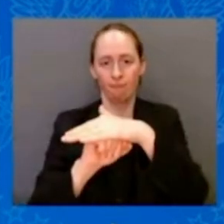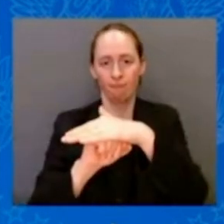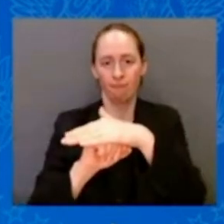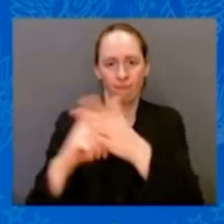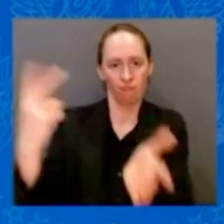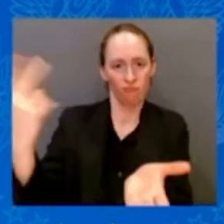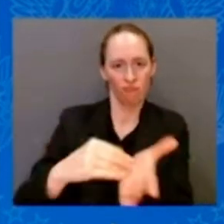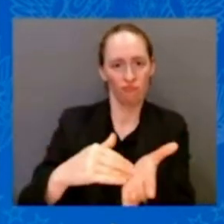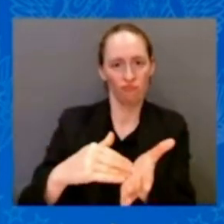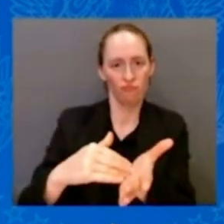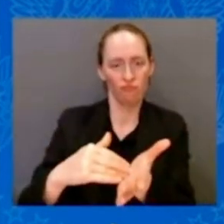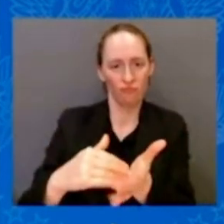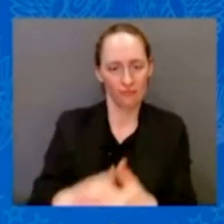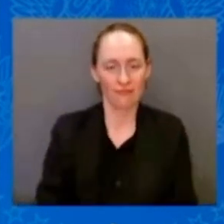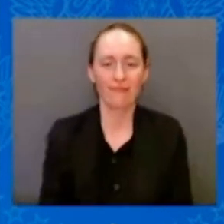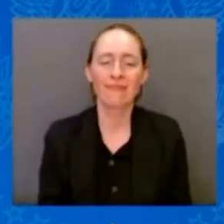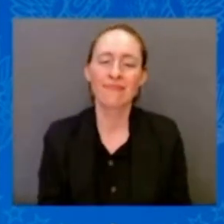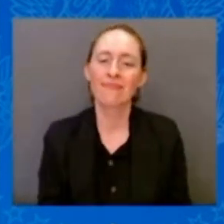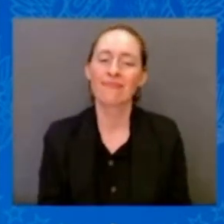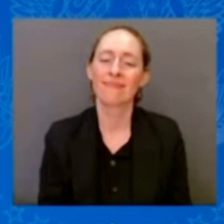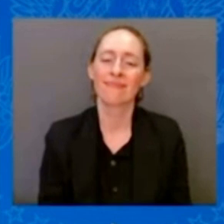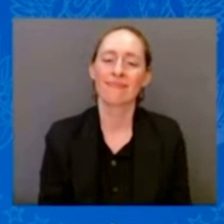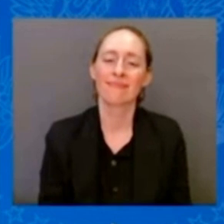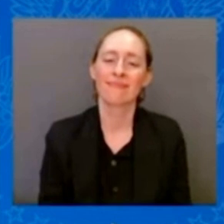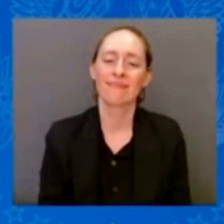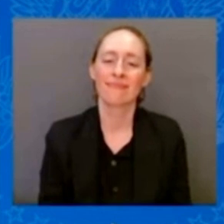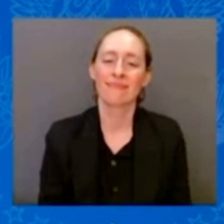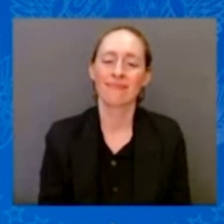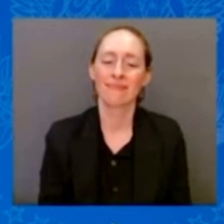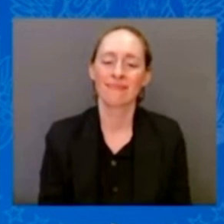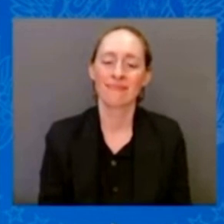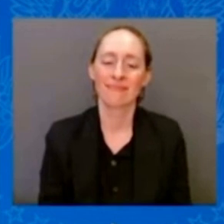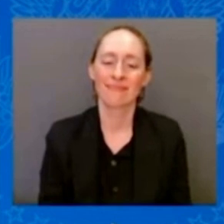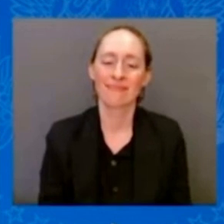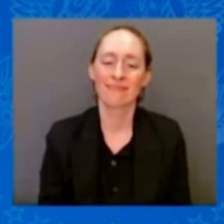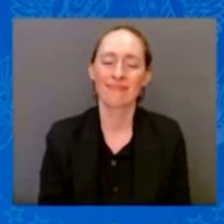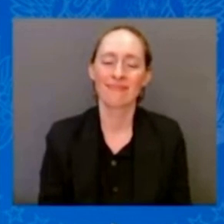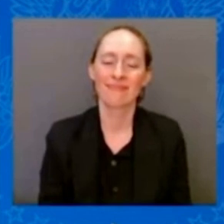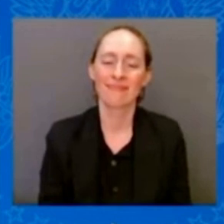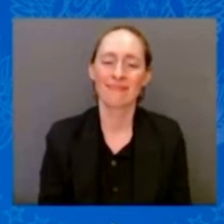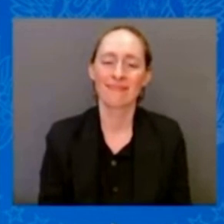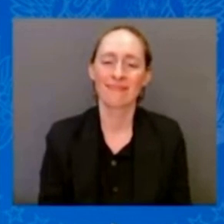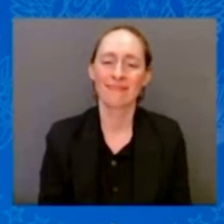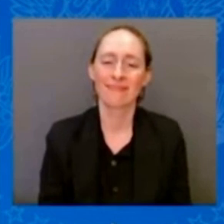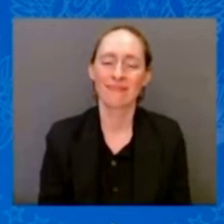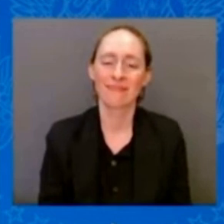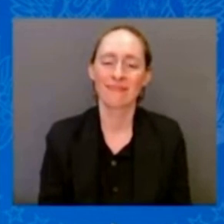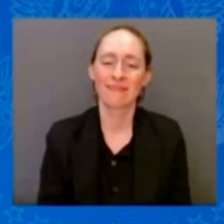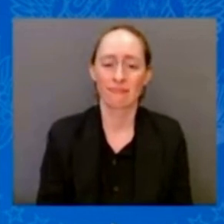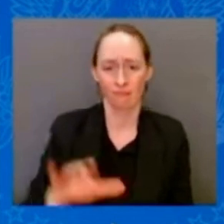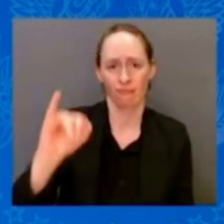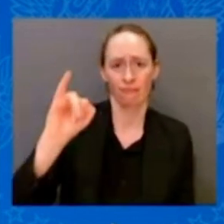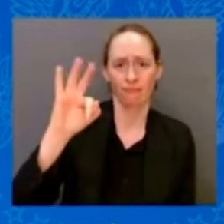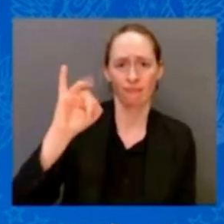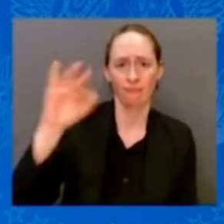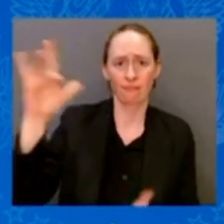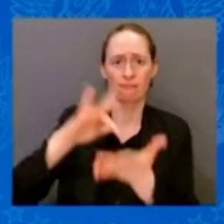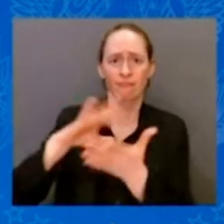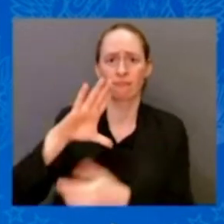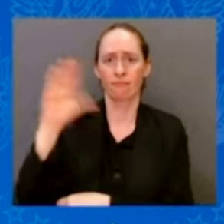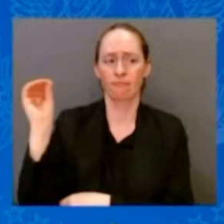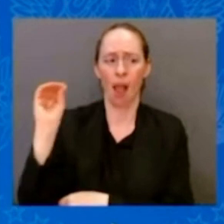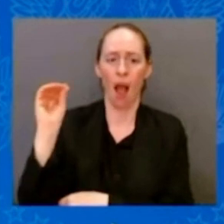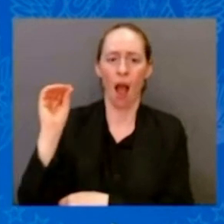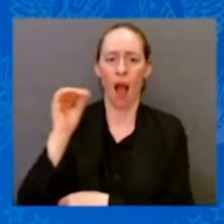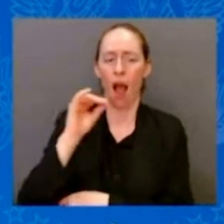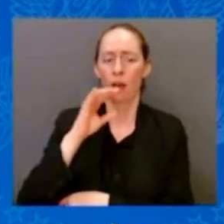raise prices faster than inflation, they'll have to pay Medicare back the difference. Have to pay them back. We'll also